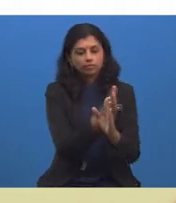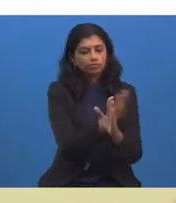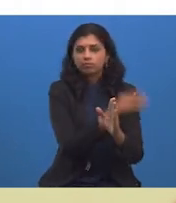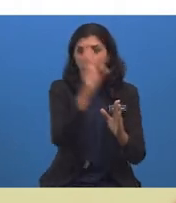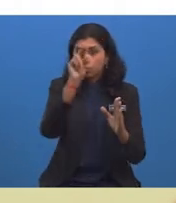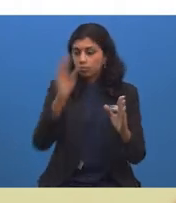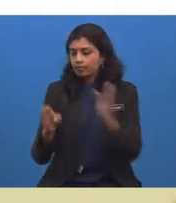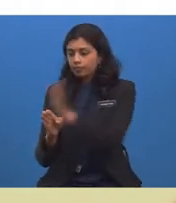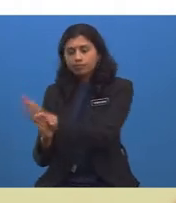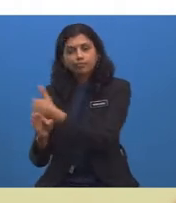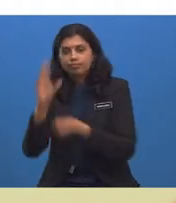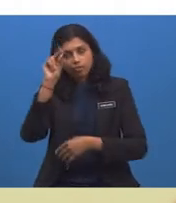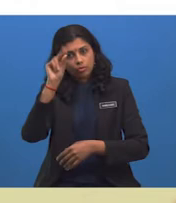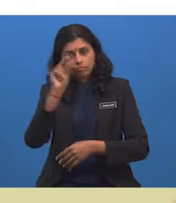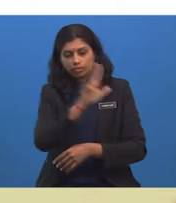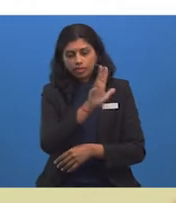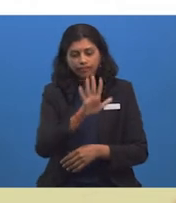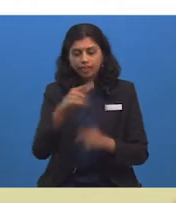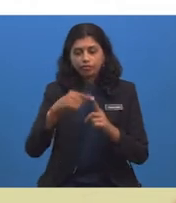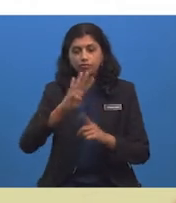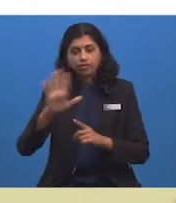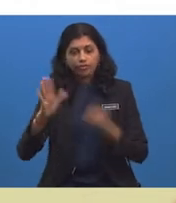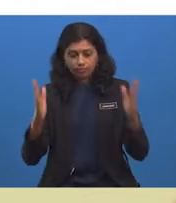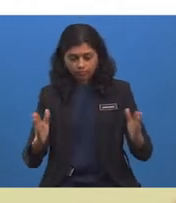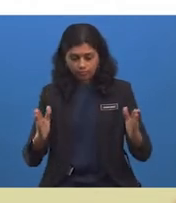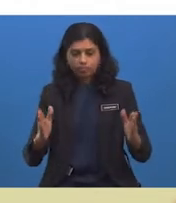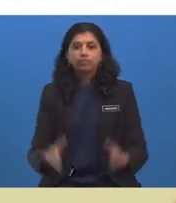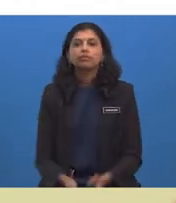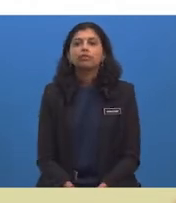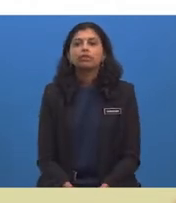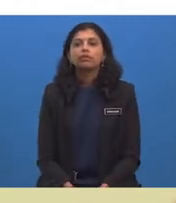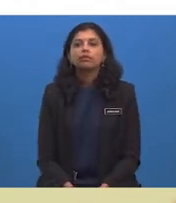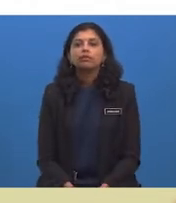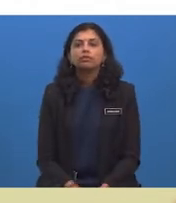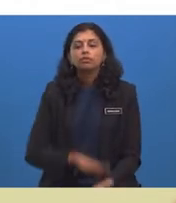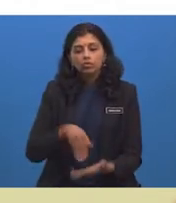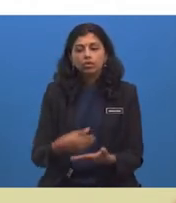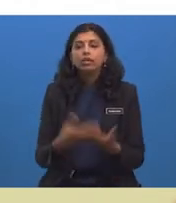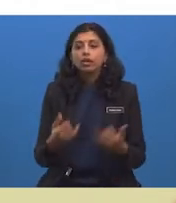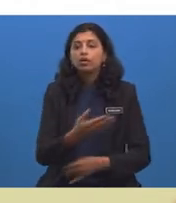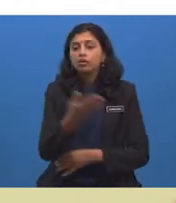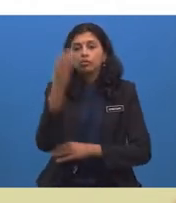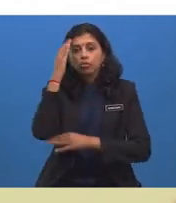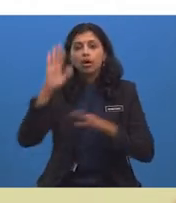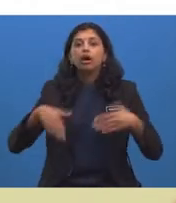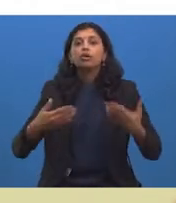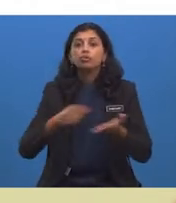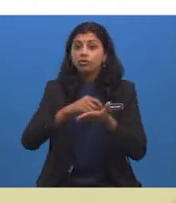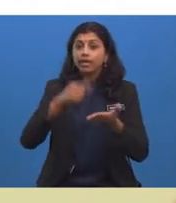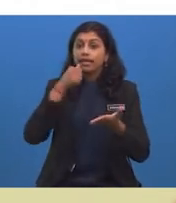All that we have discussed is about how to write a postcard.